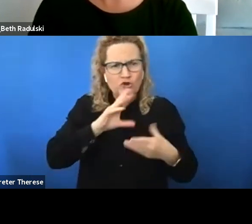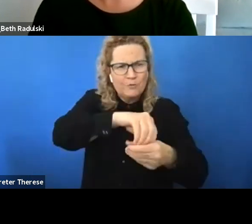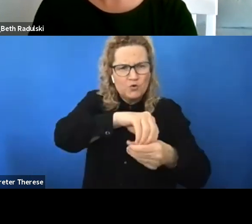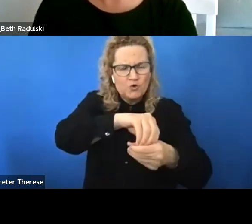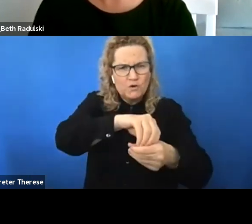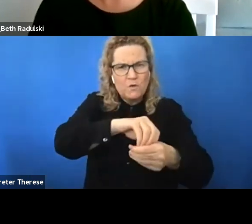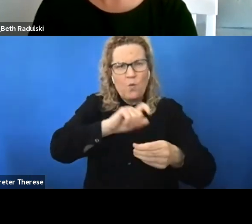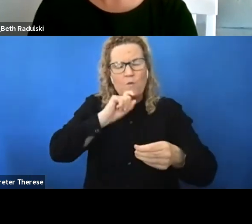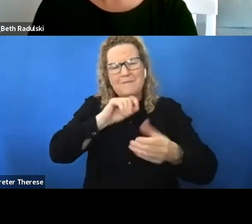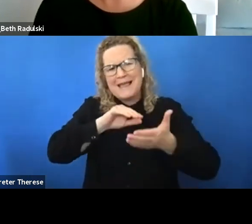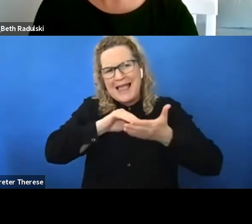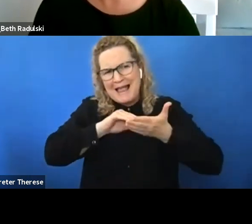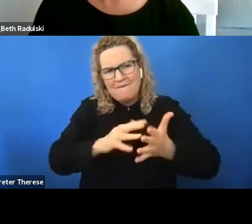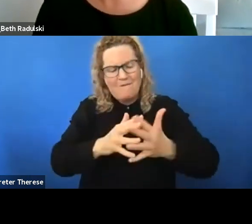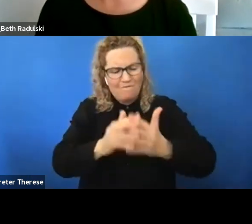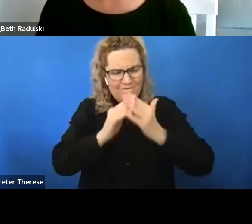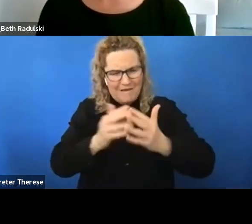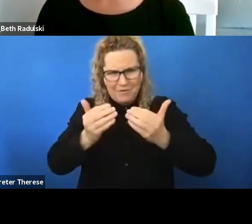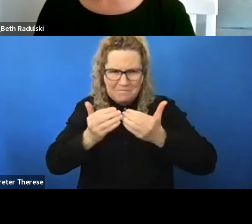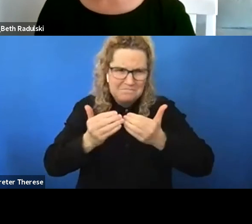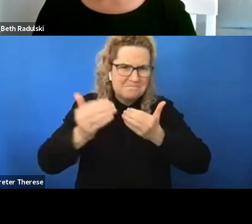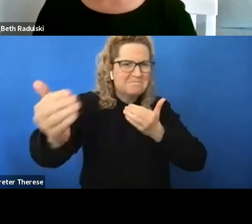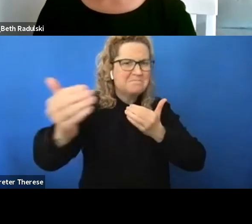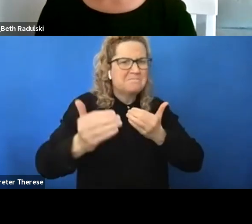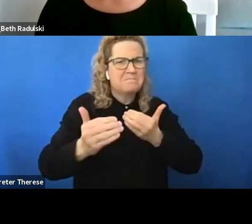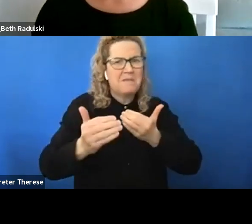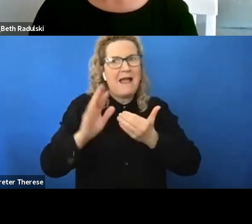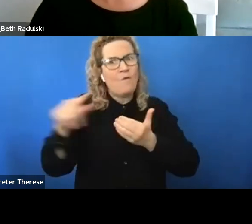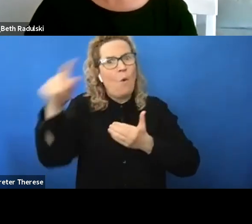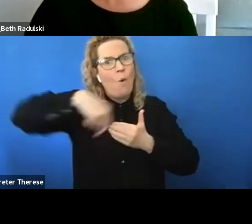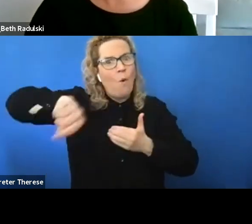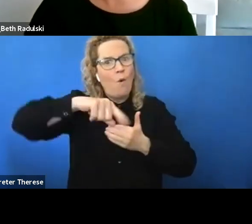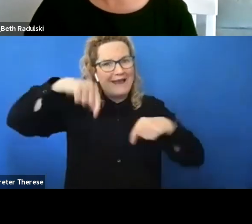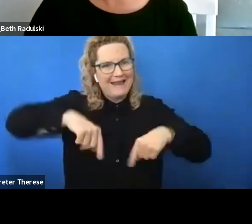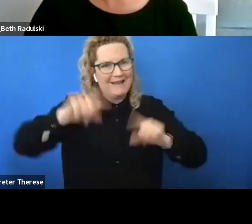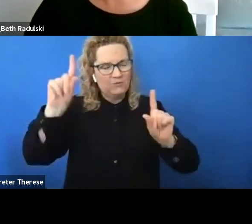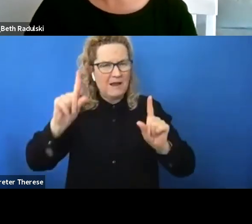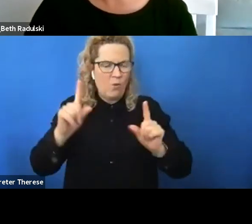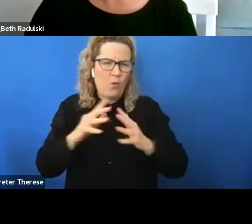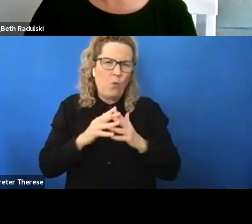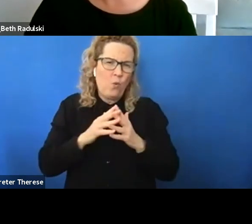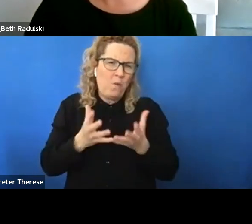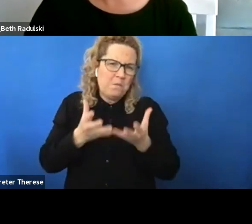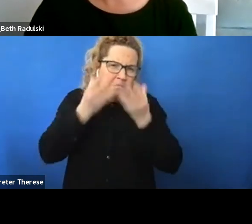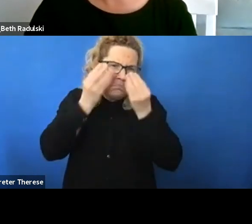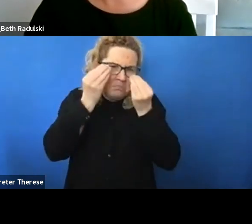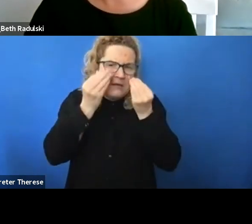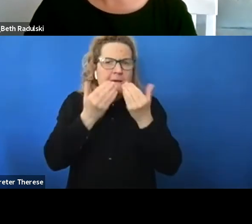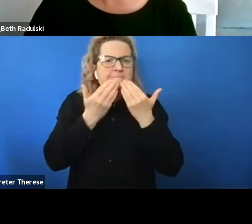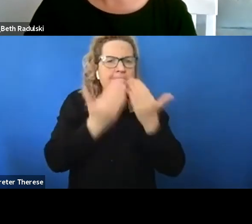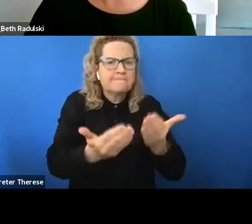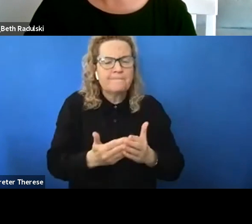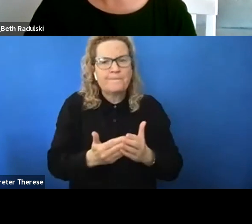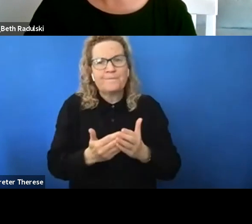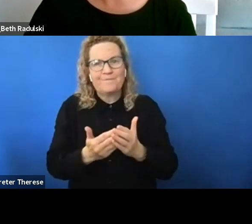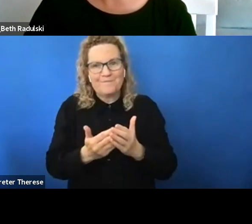going to be very helpful for everybody who's heard them today so thank you thanks trevor and now over to